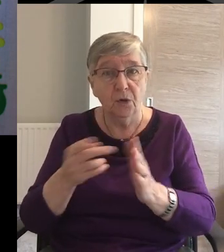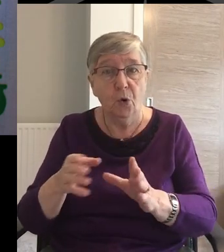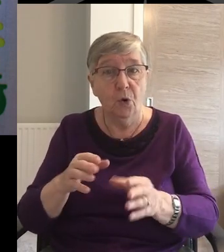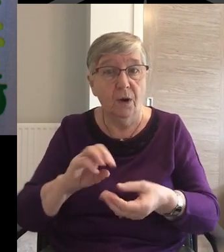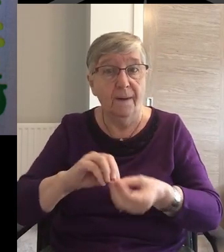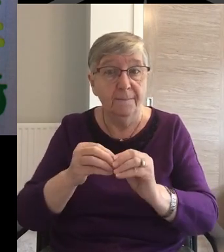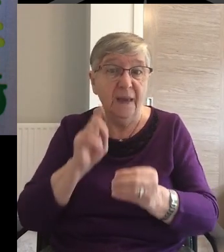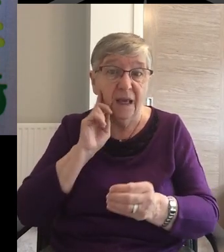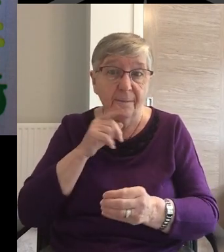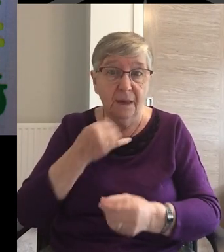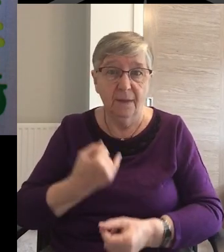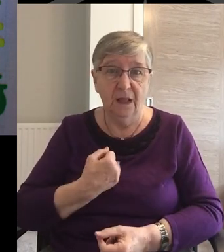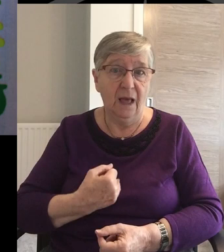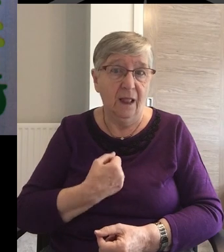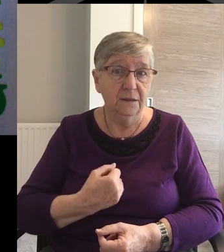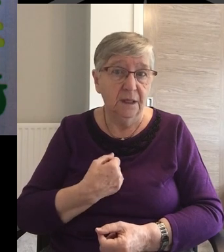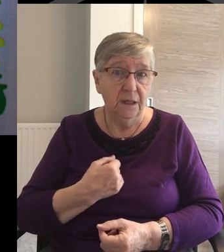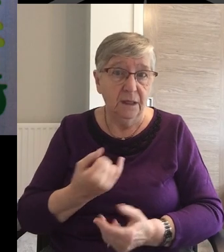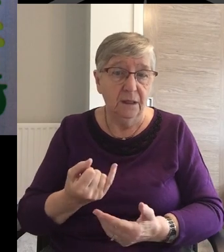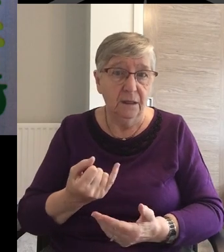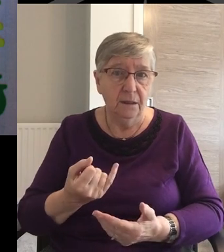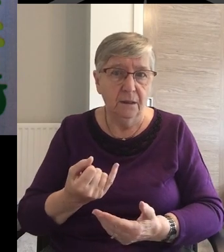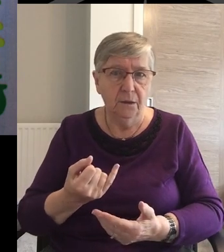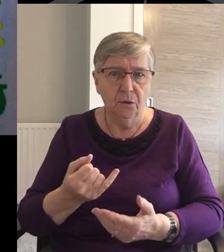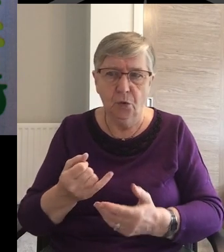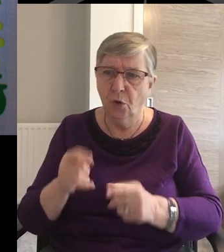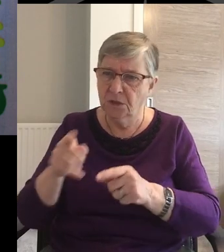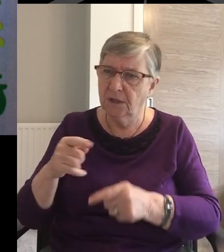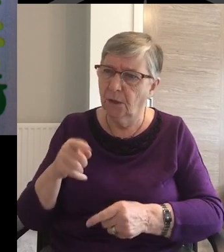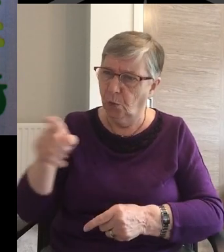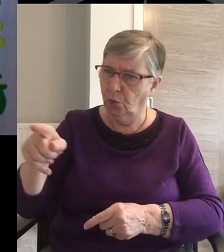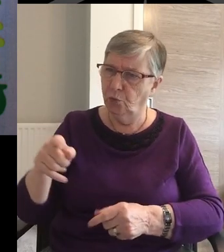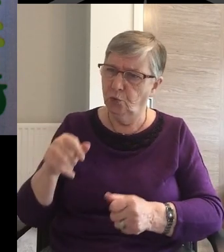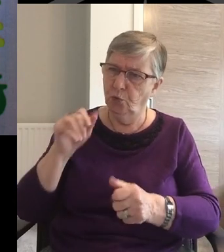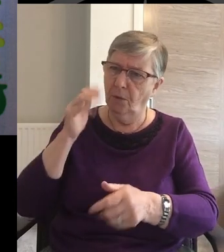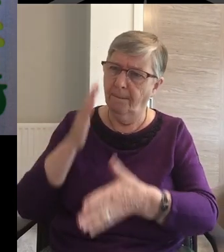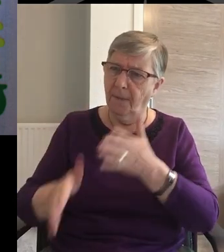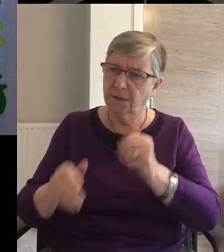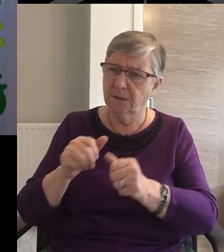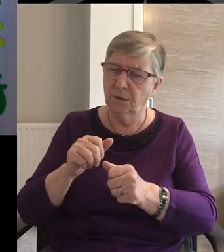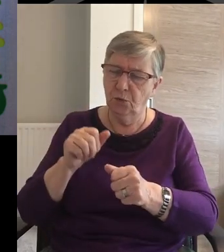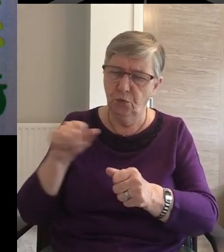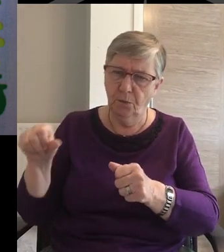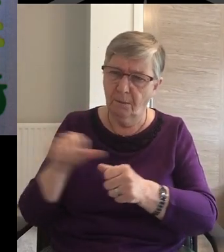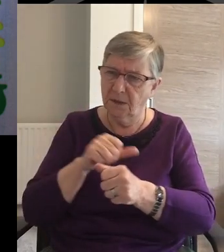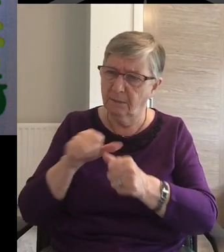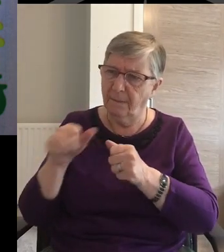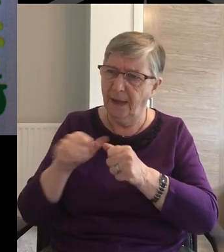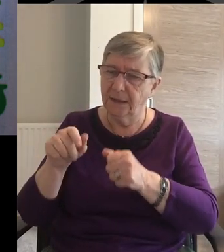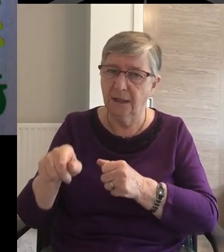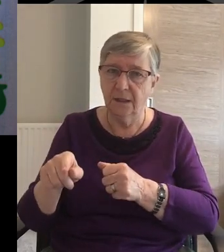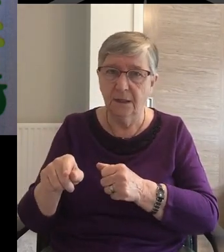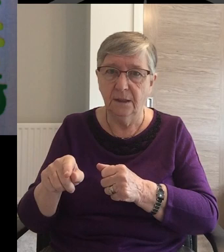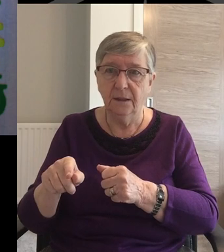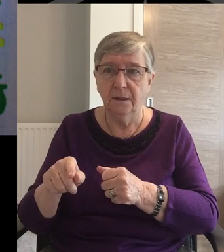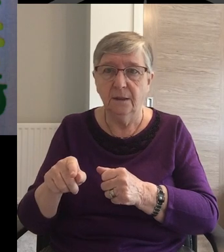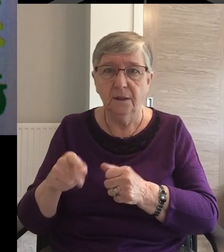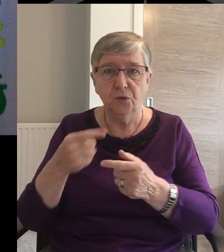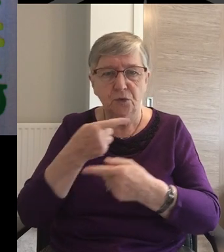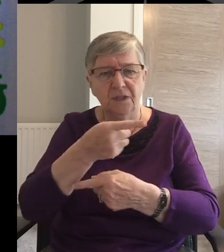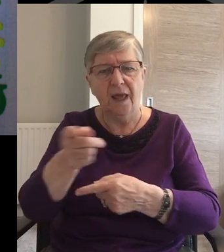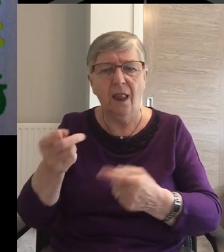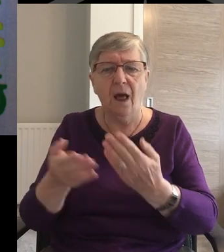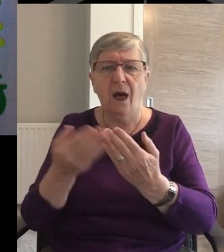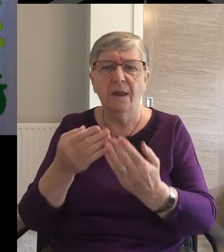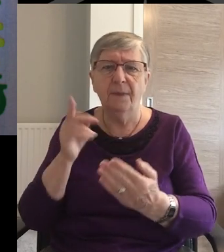Not encouraging social prestige By letting it be known They've given generously But the work of